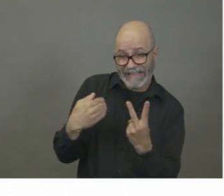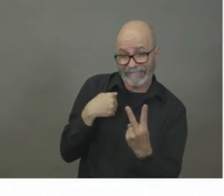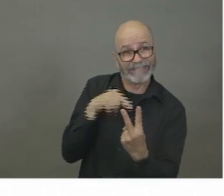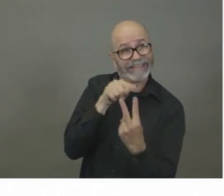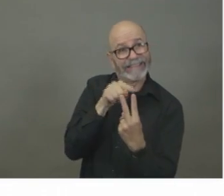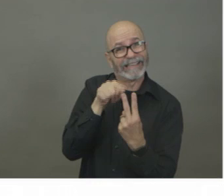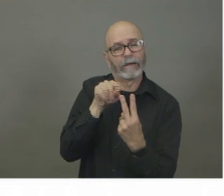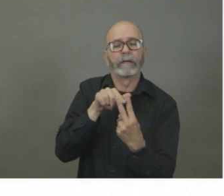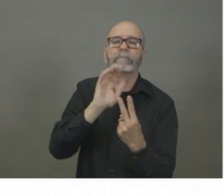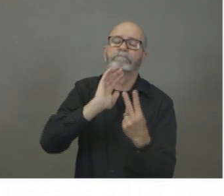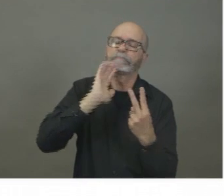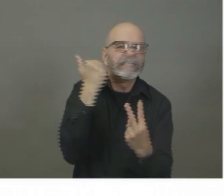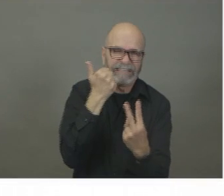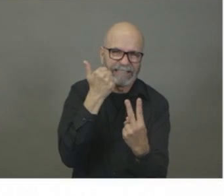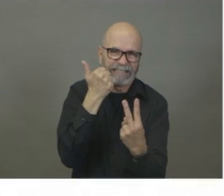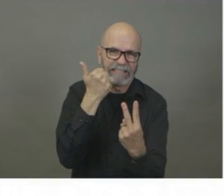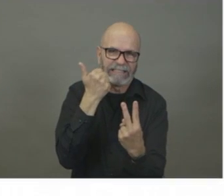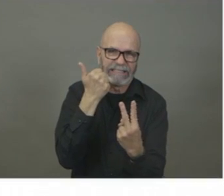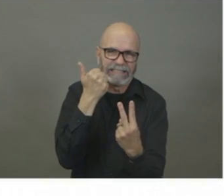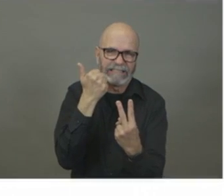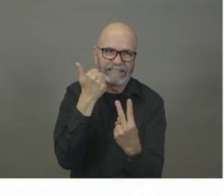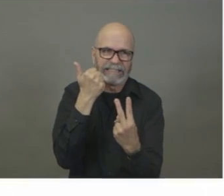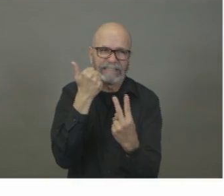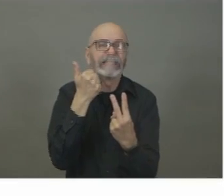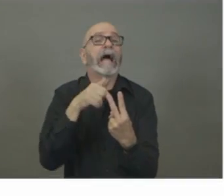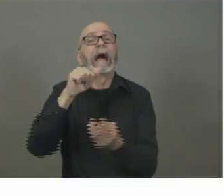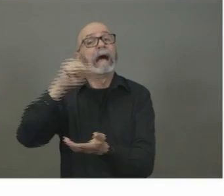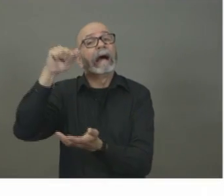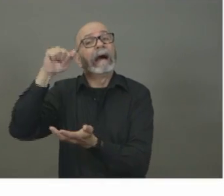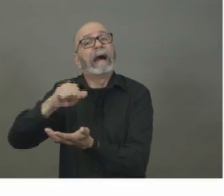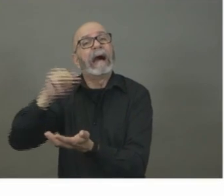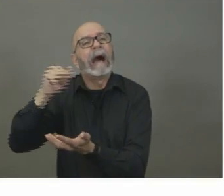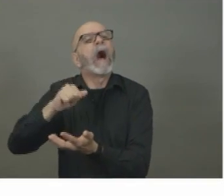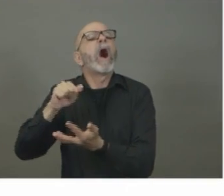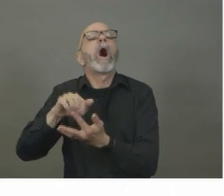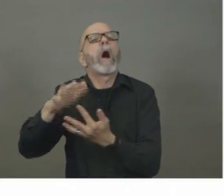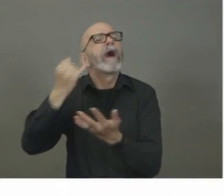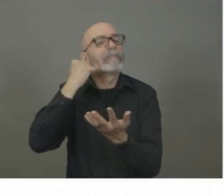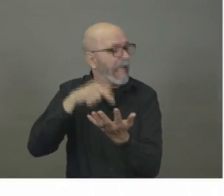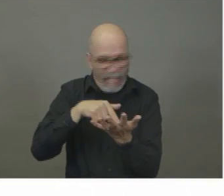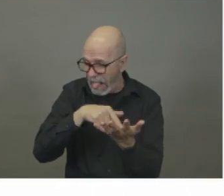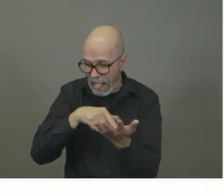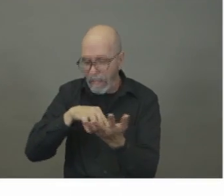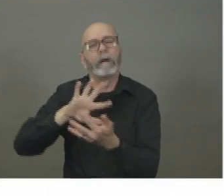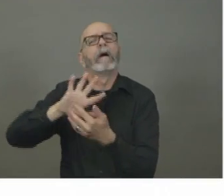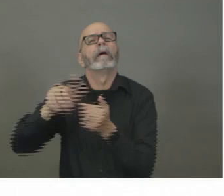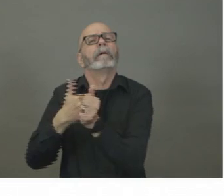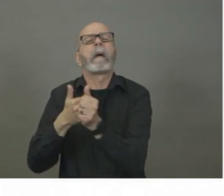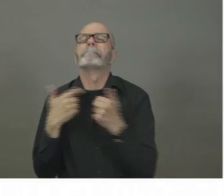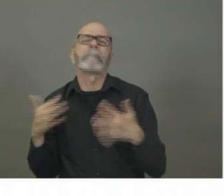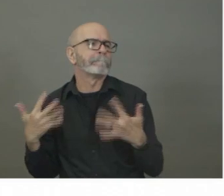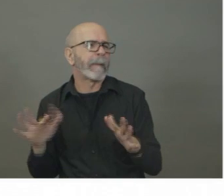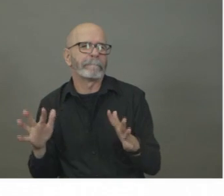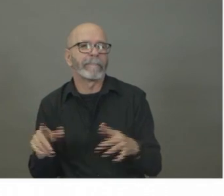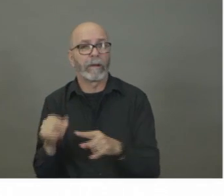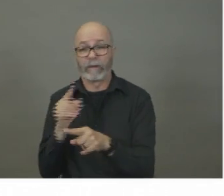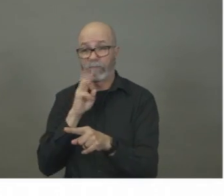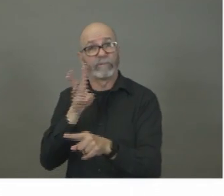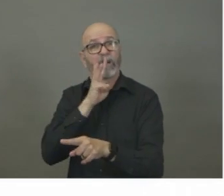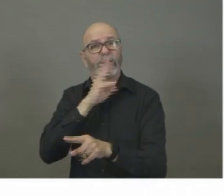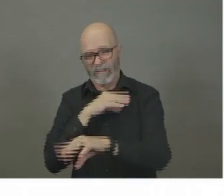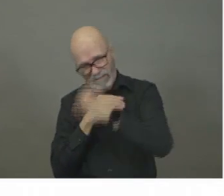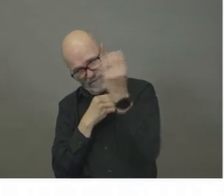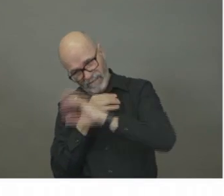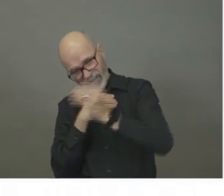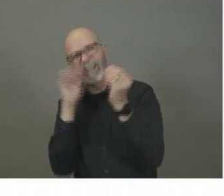than hand sanitizer. So, hand sanitizer should only be, uh, as a backup for when you don't have ready access to water and soap. Thank you very much. That's all